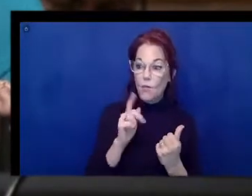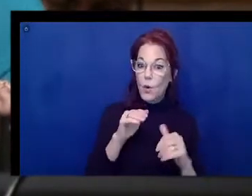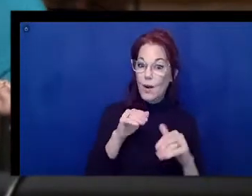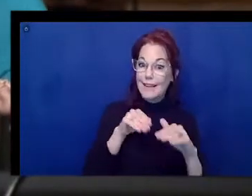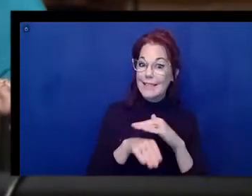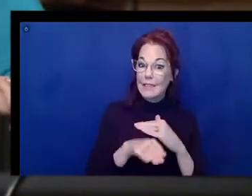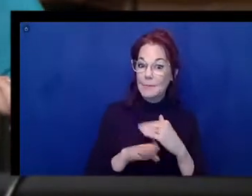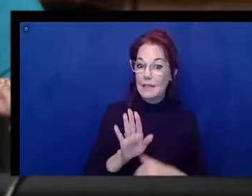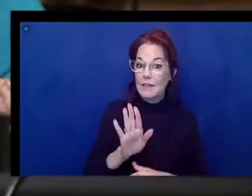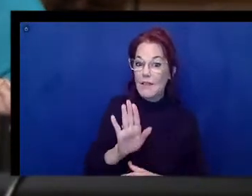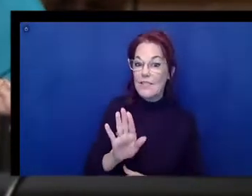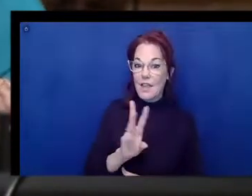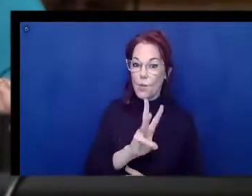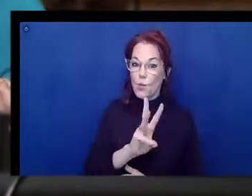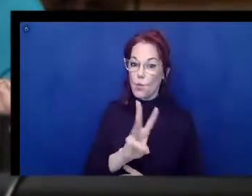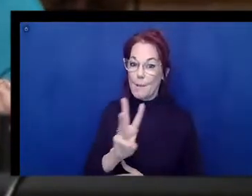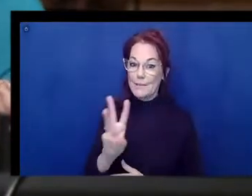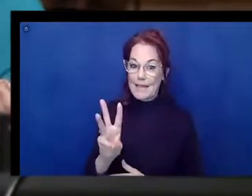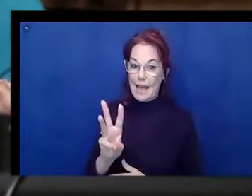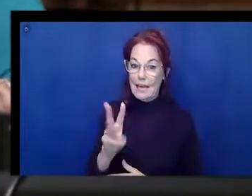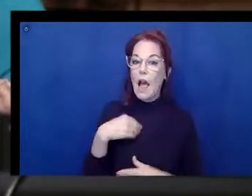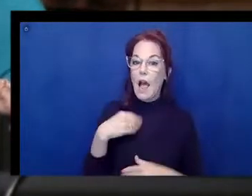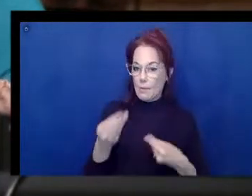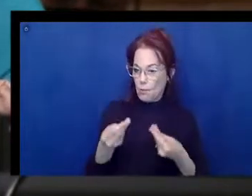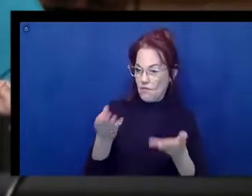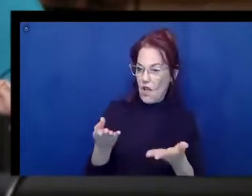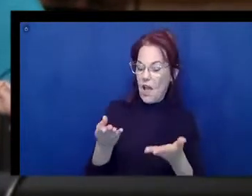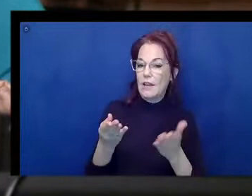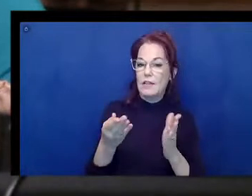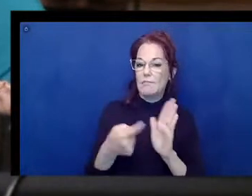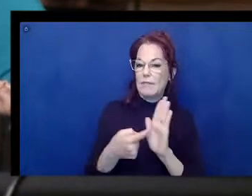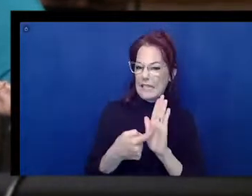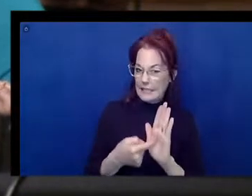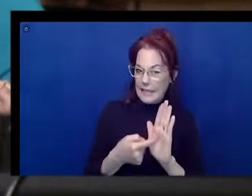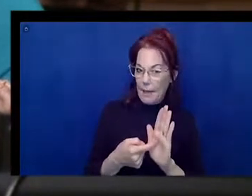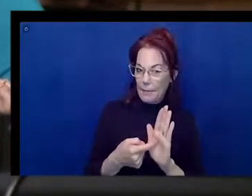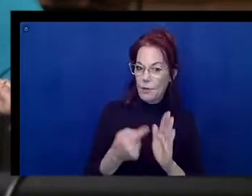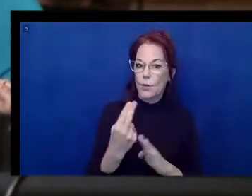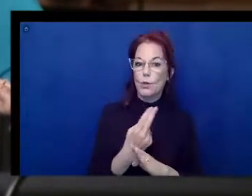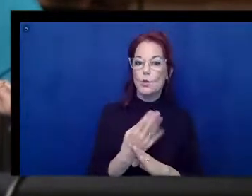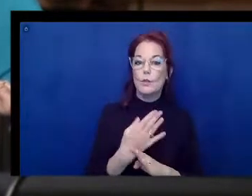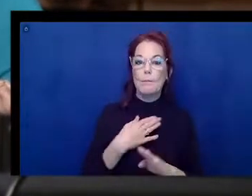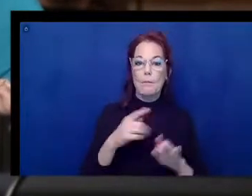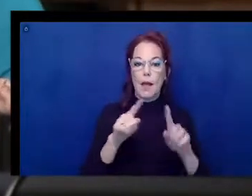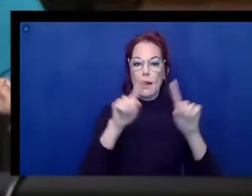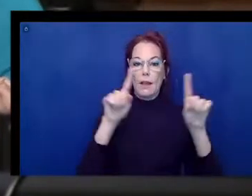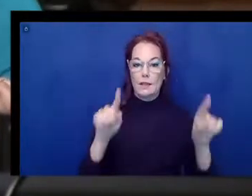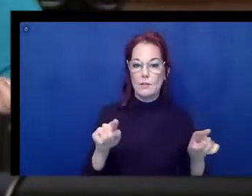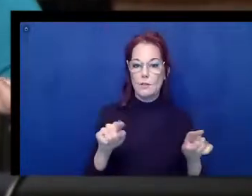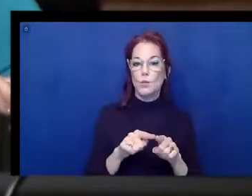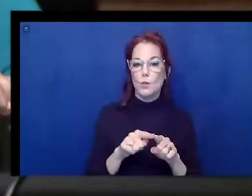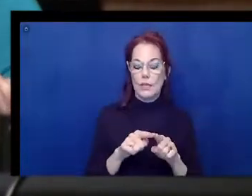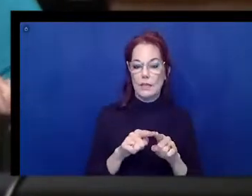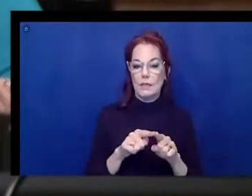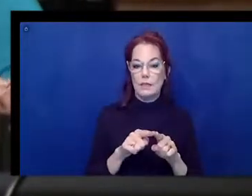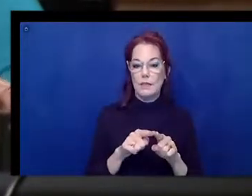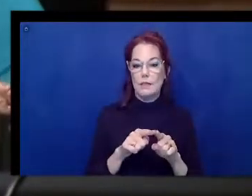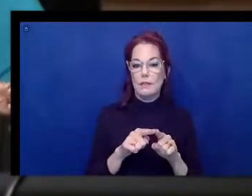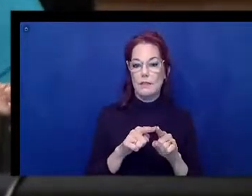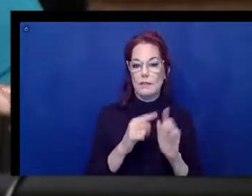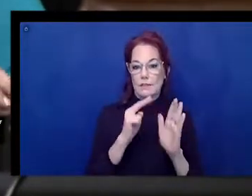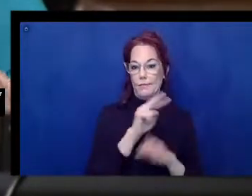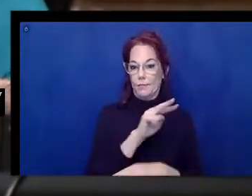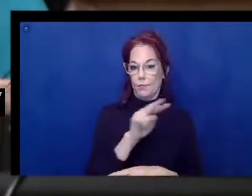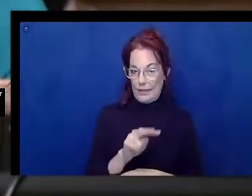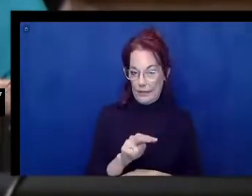And I provided them examples with my screen reader aloud, so they can hear it, and what the experience was. So,